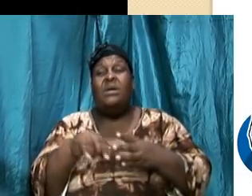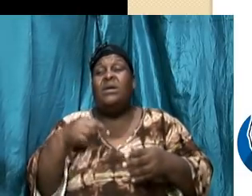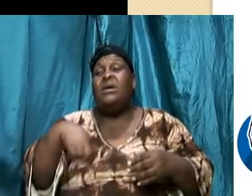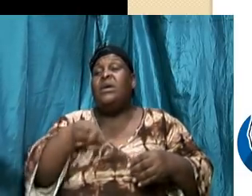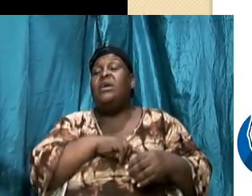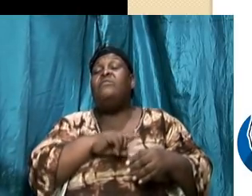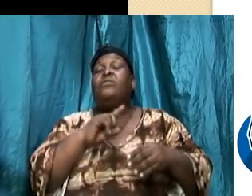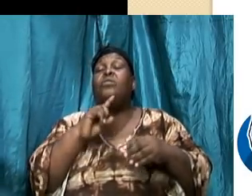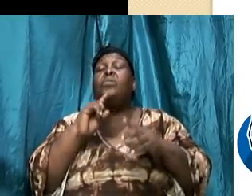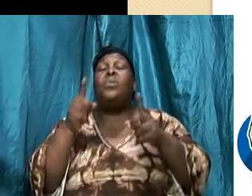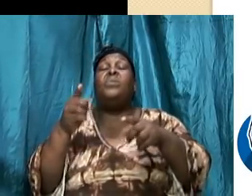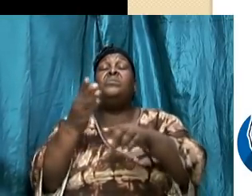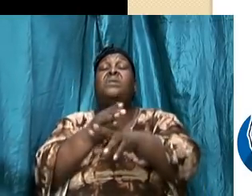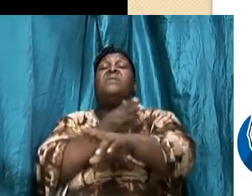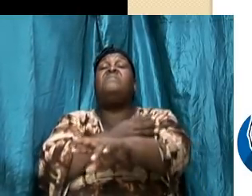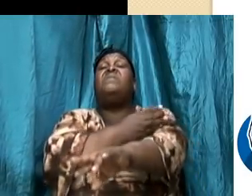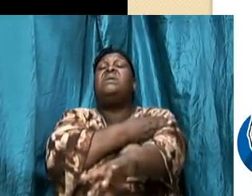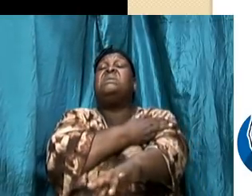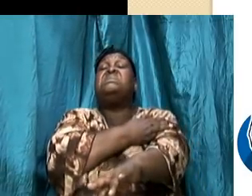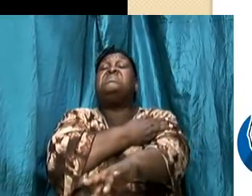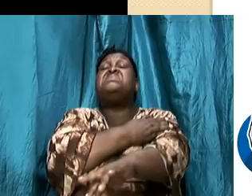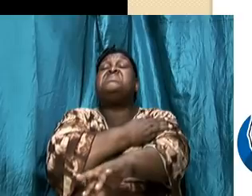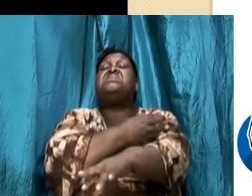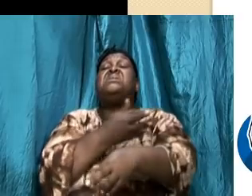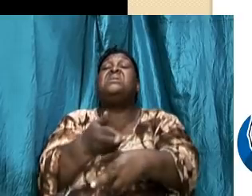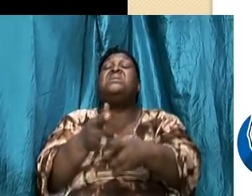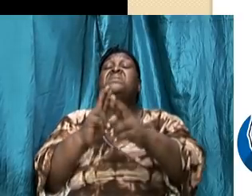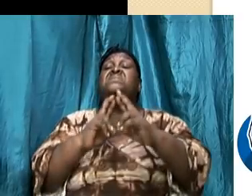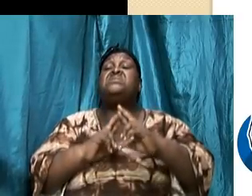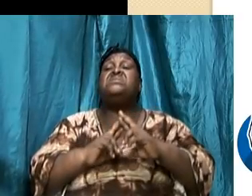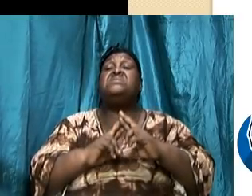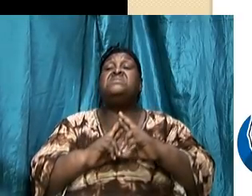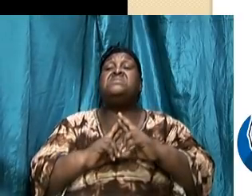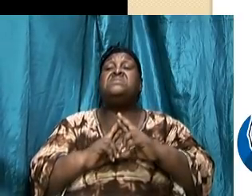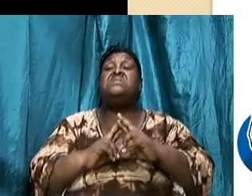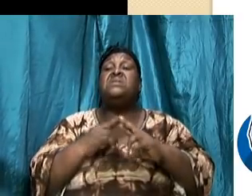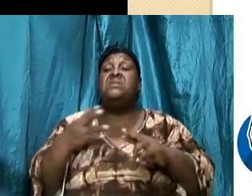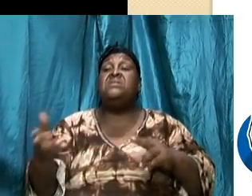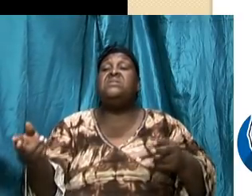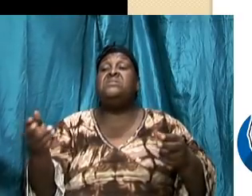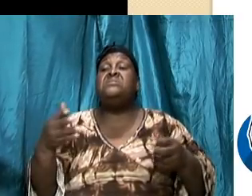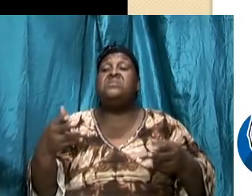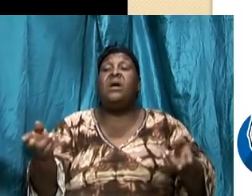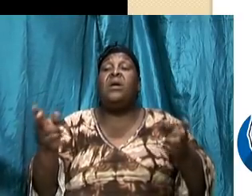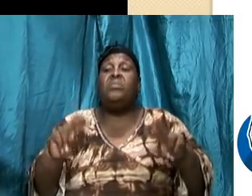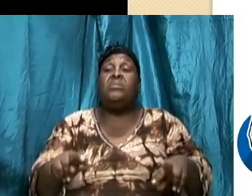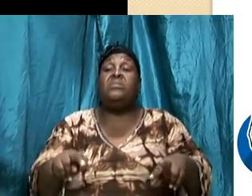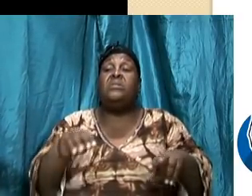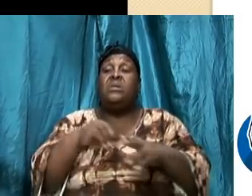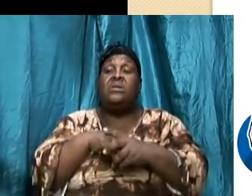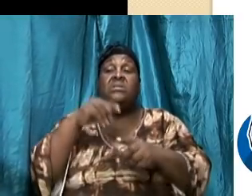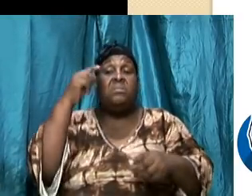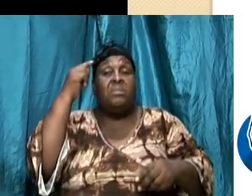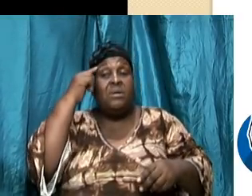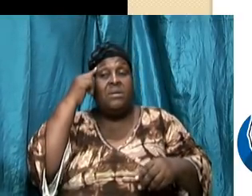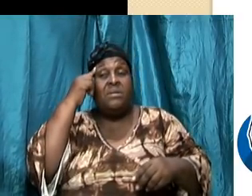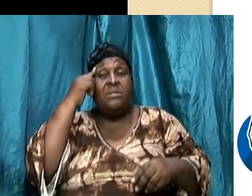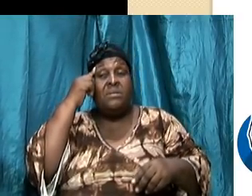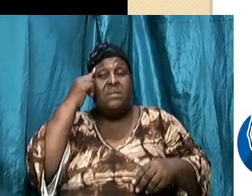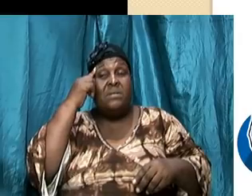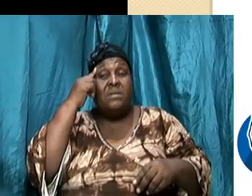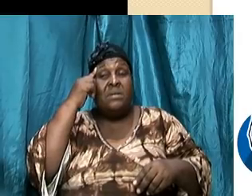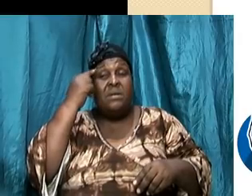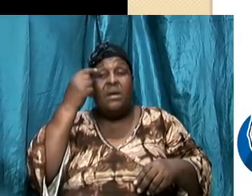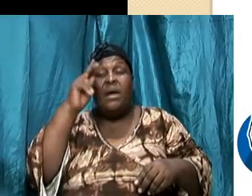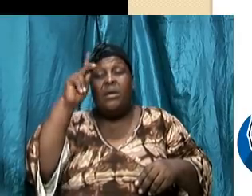advance or if we are going to recede things are going to happen in the mind and it